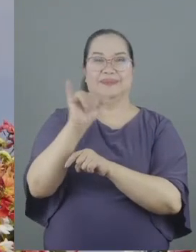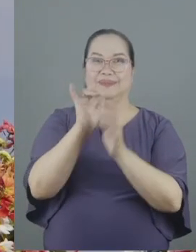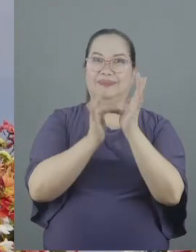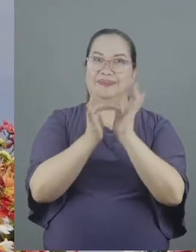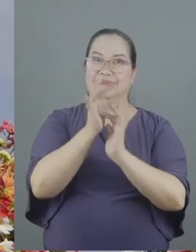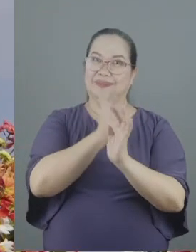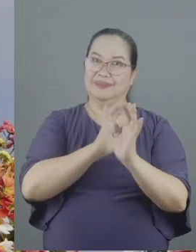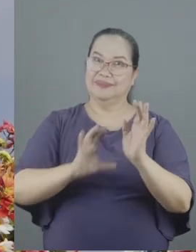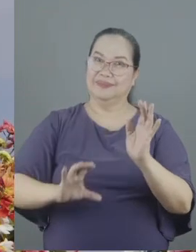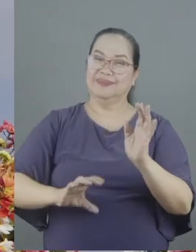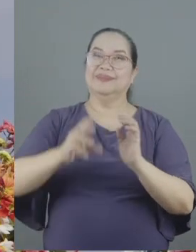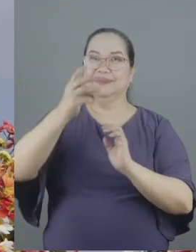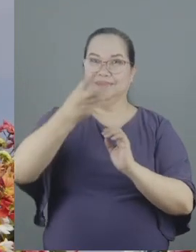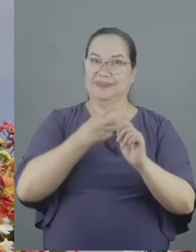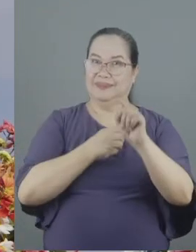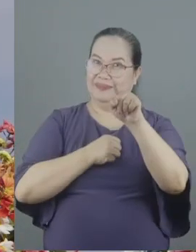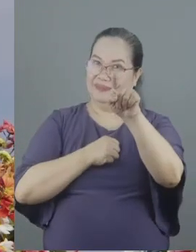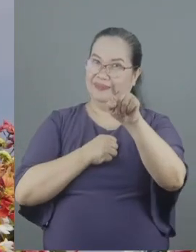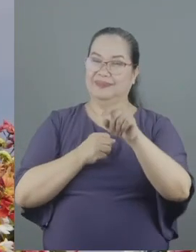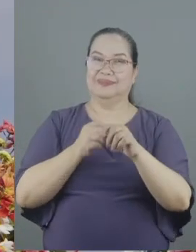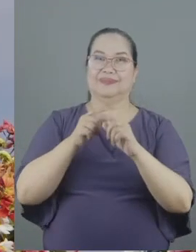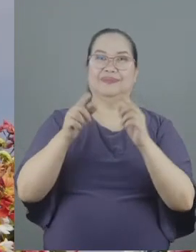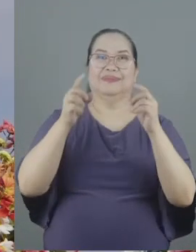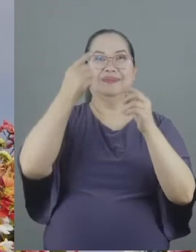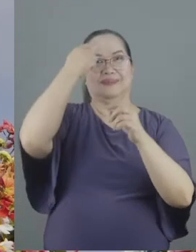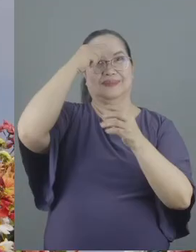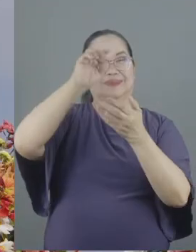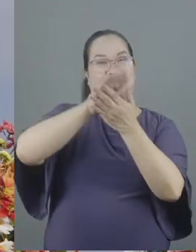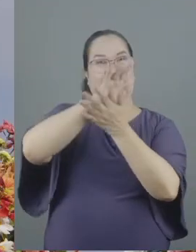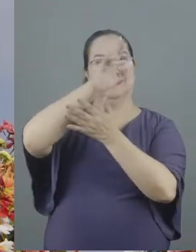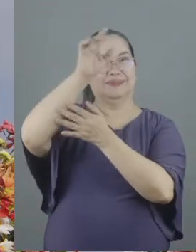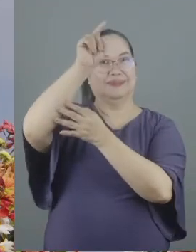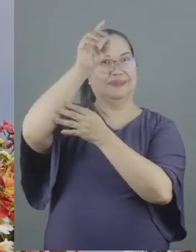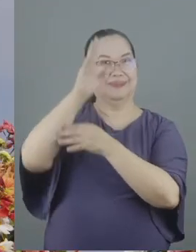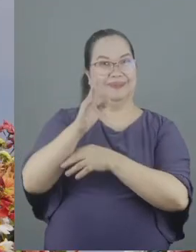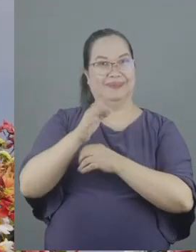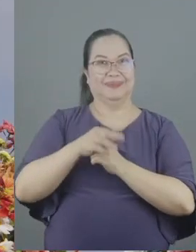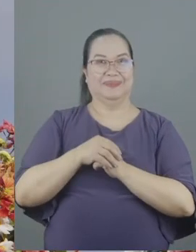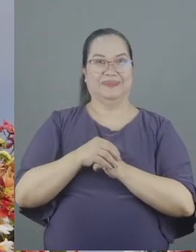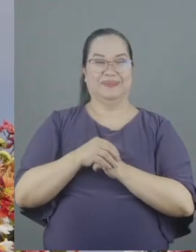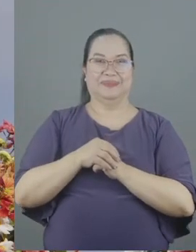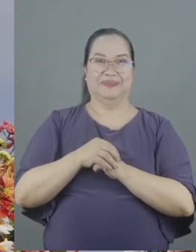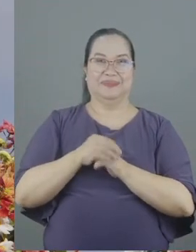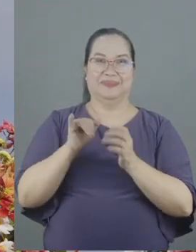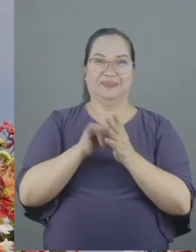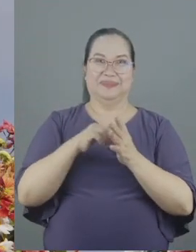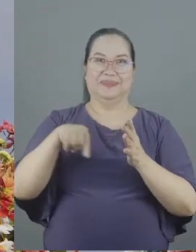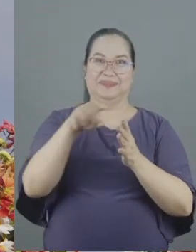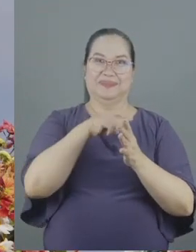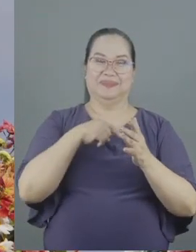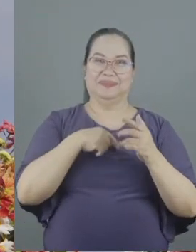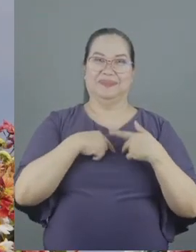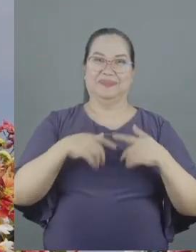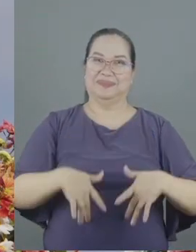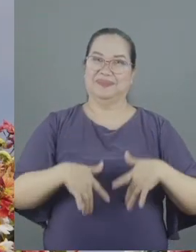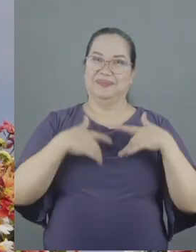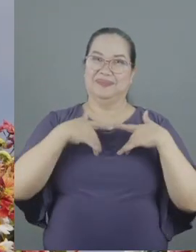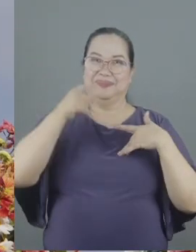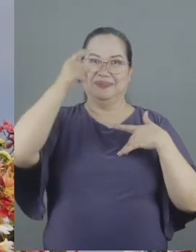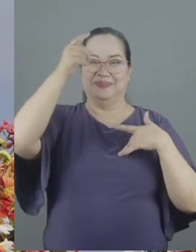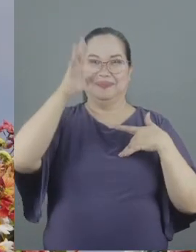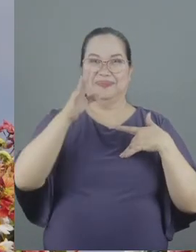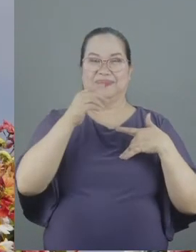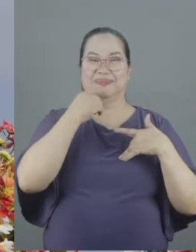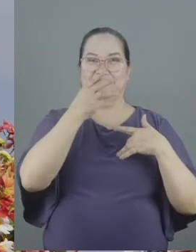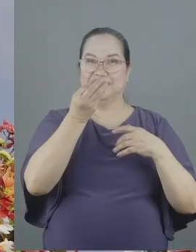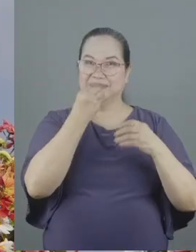has welcomed you for the glory of God that's what we live for whether you eat